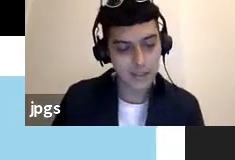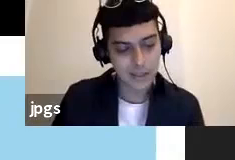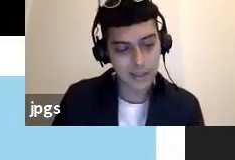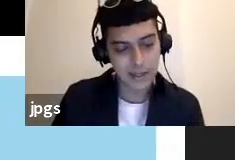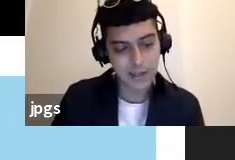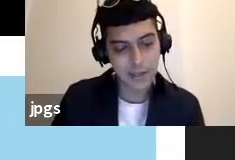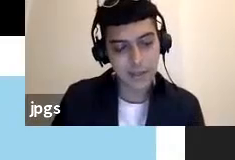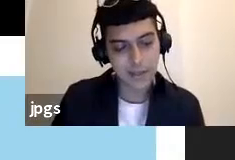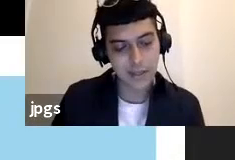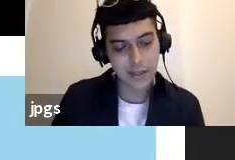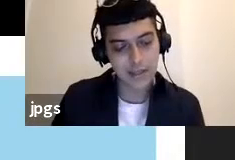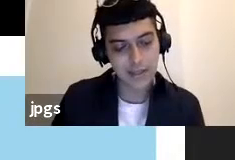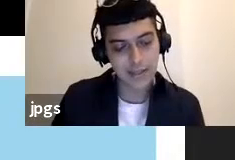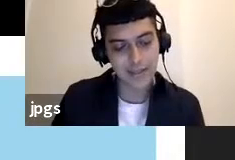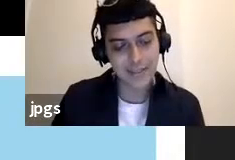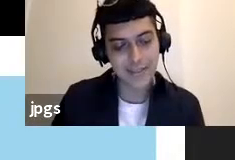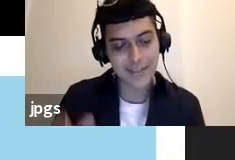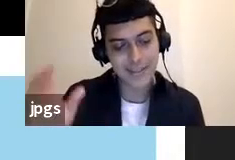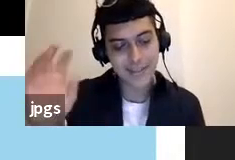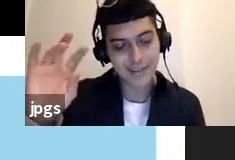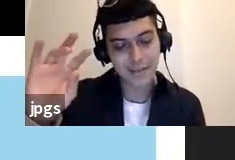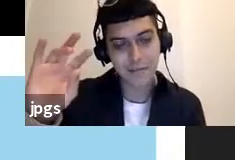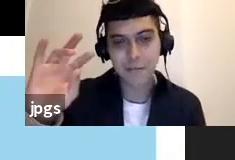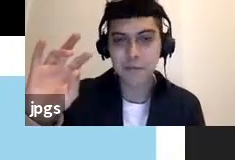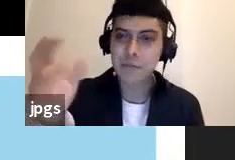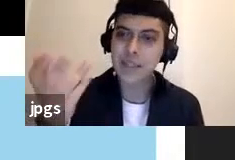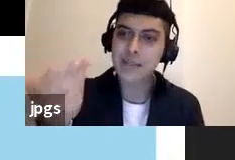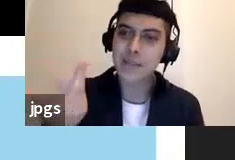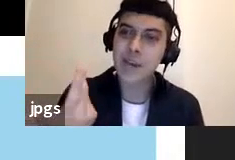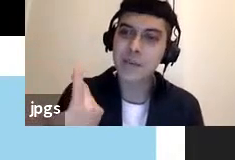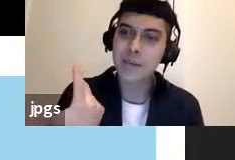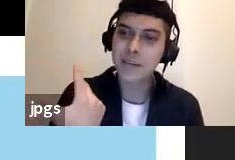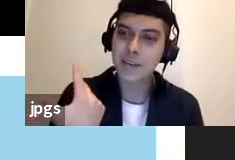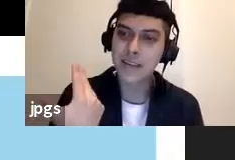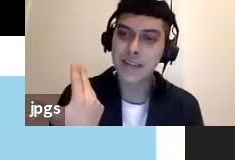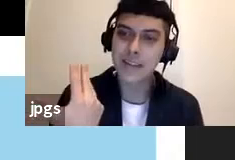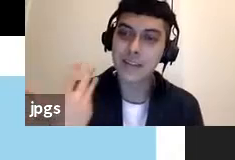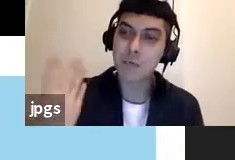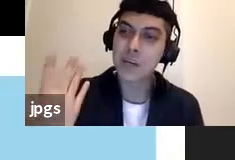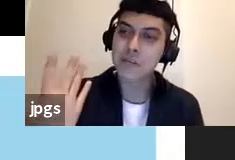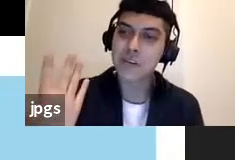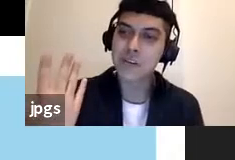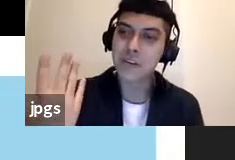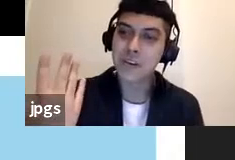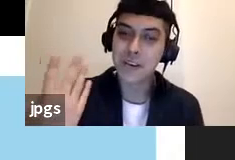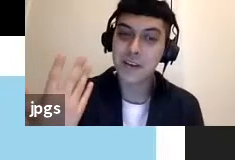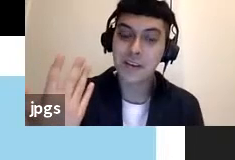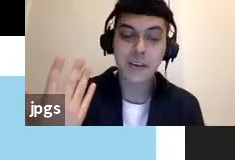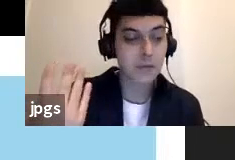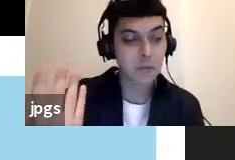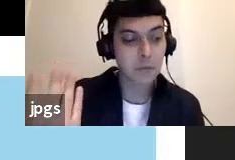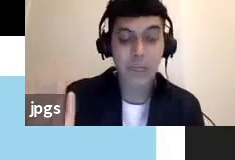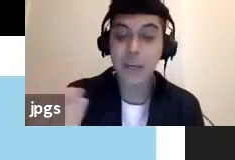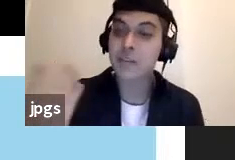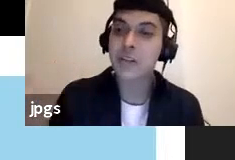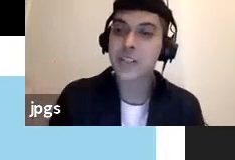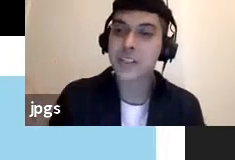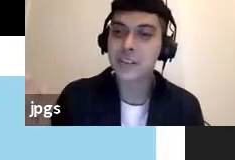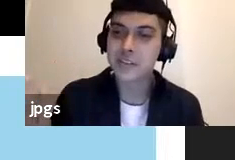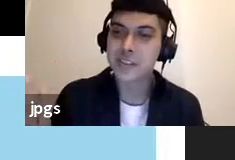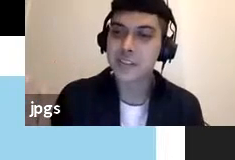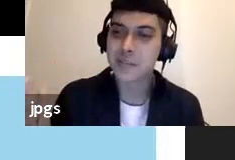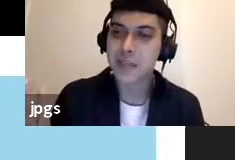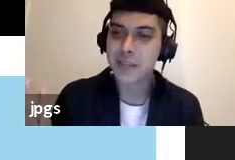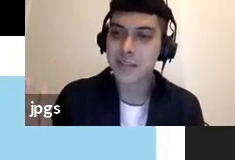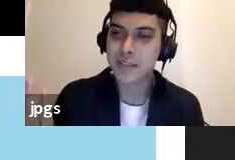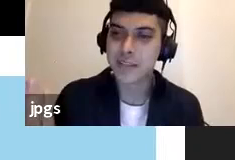and i think uh this flipping the map the way we are we have learned